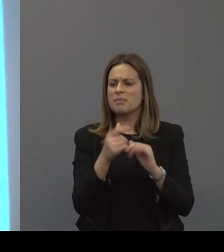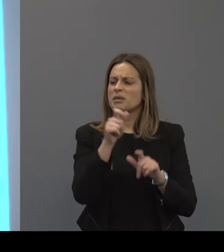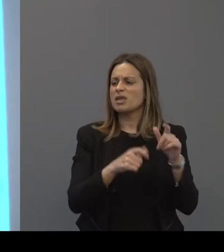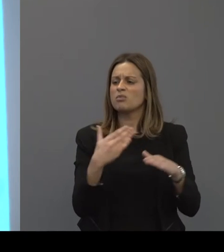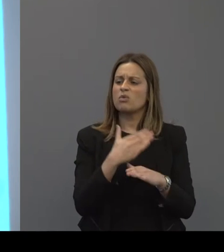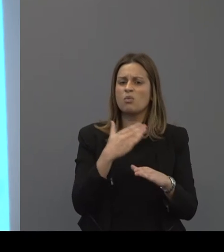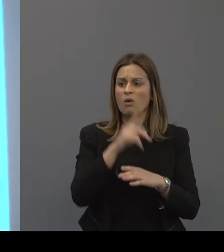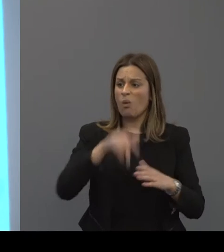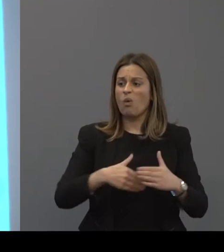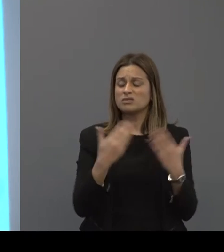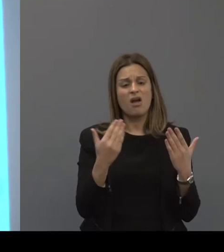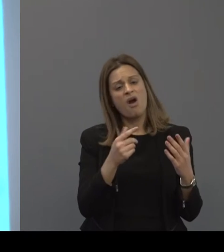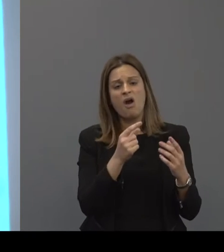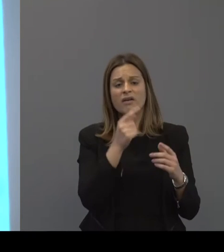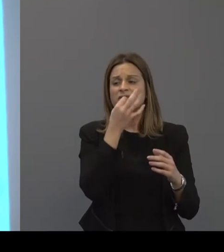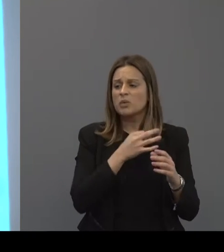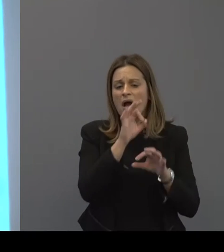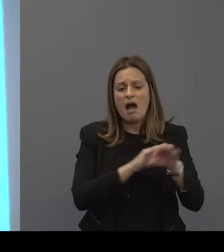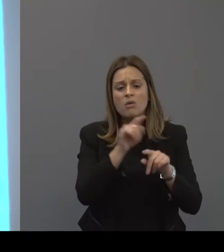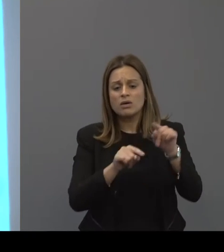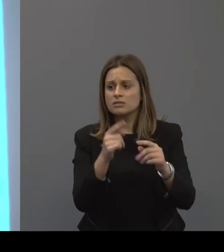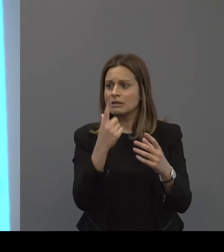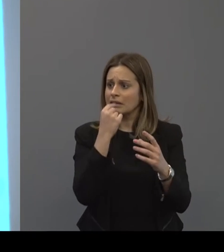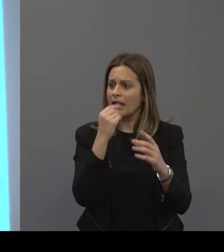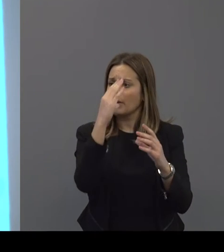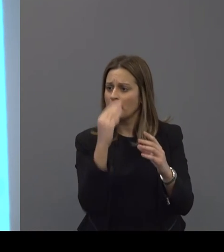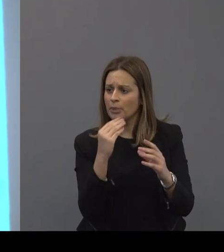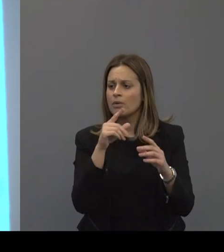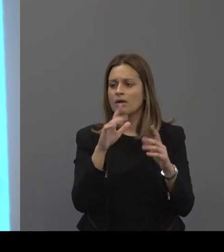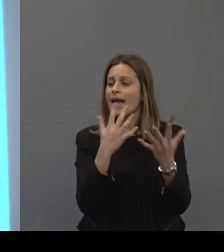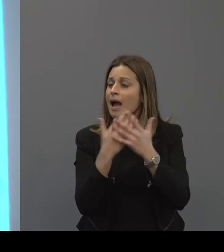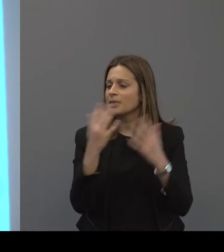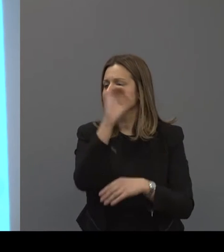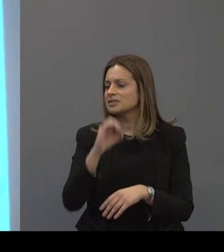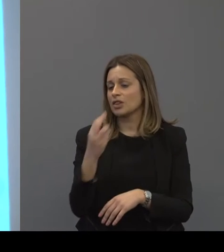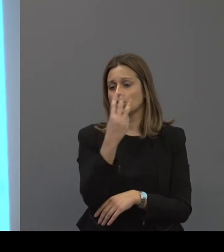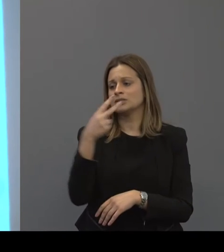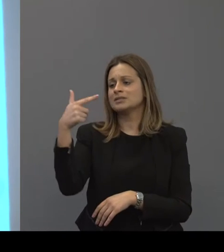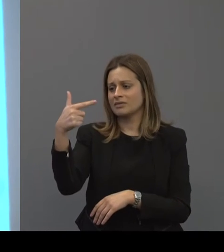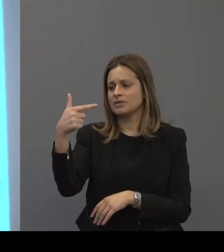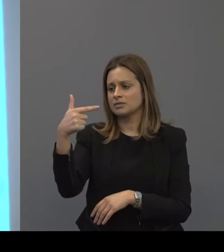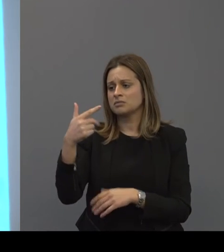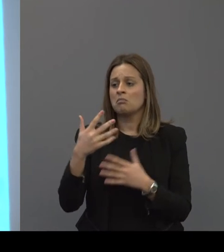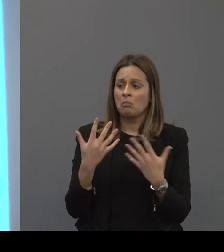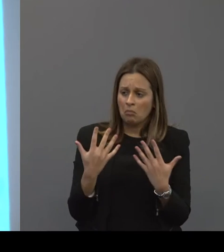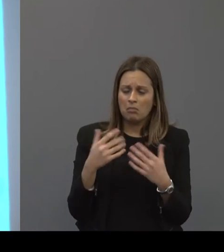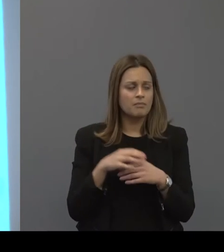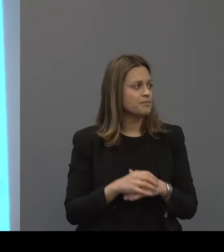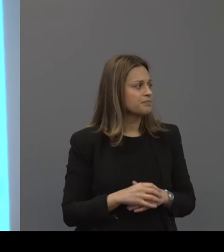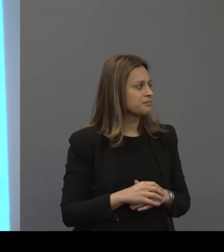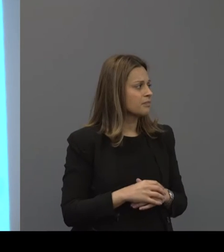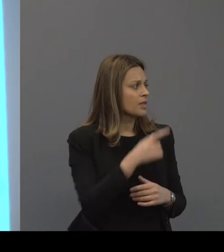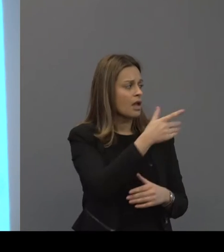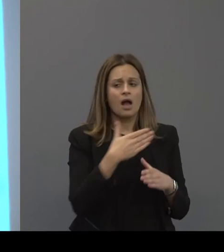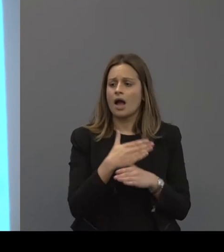all day long in noise also have a high prevalence of hearing loss 37 percent and then an area that I